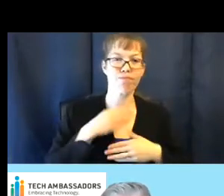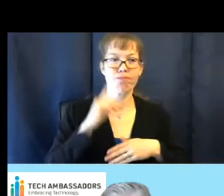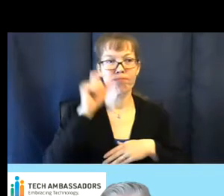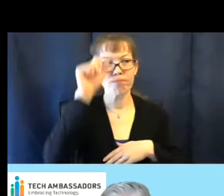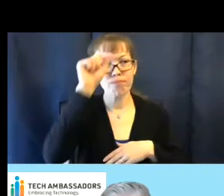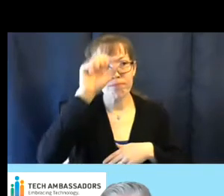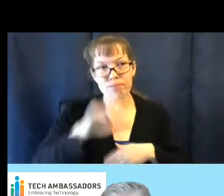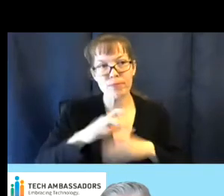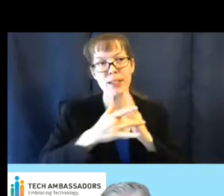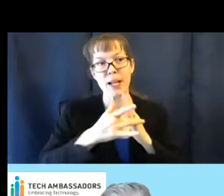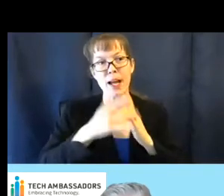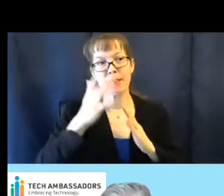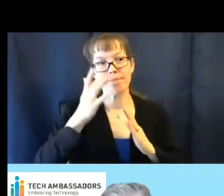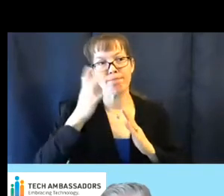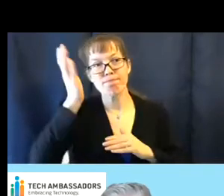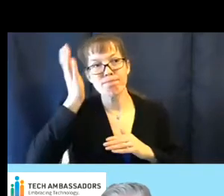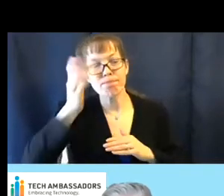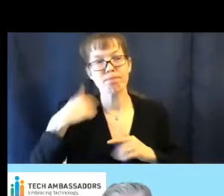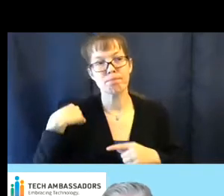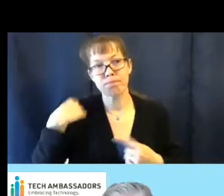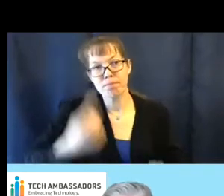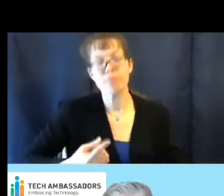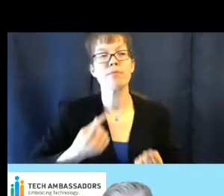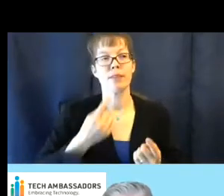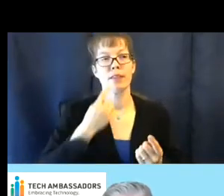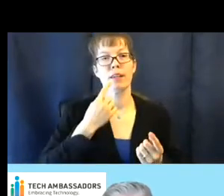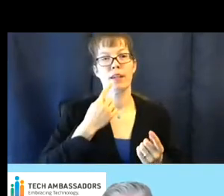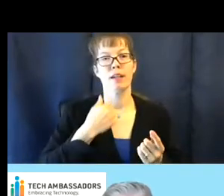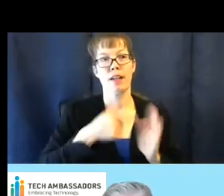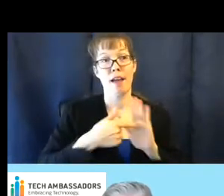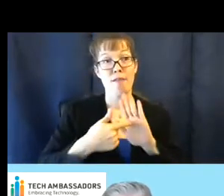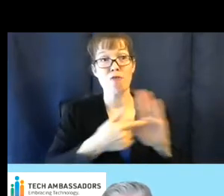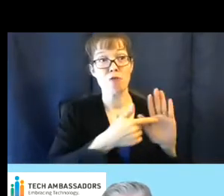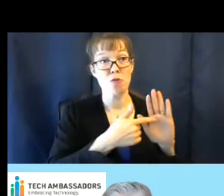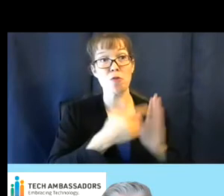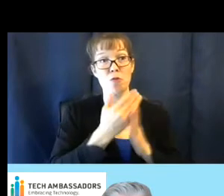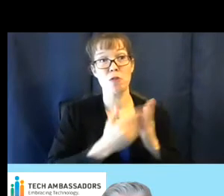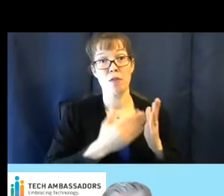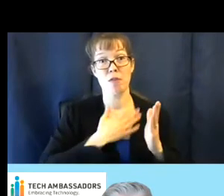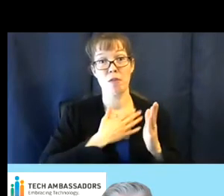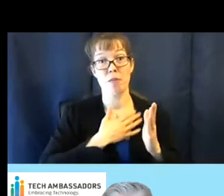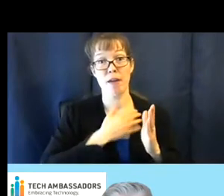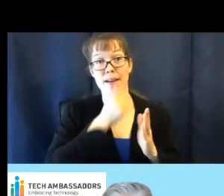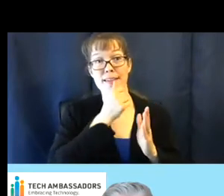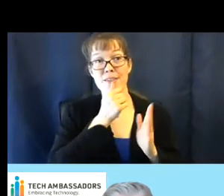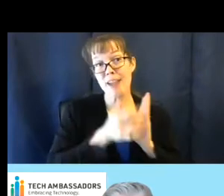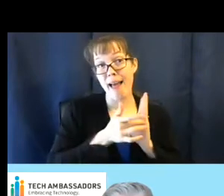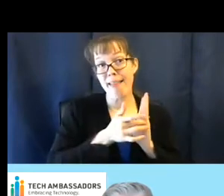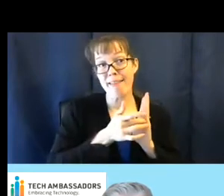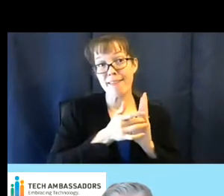Ambassador presentations and I've shown y'all some of my secret technology